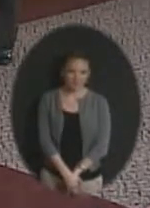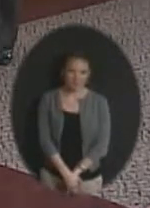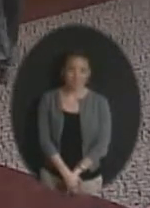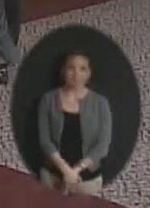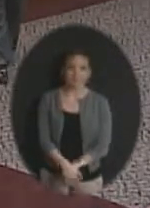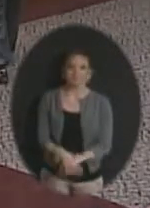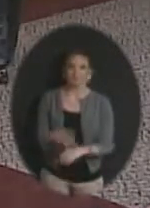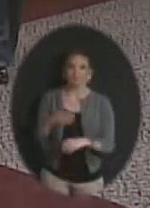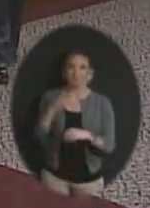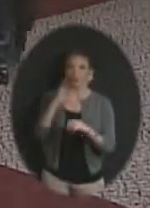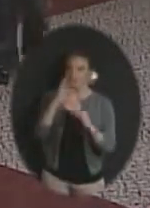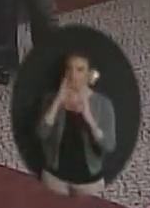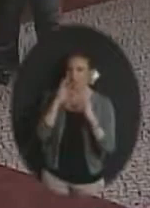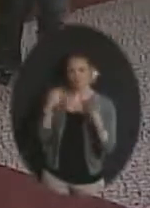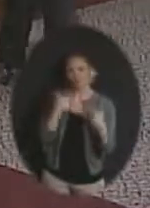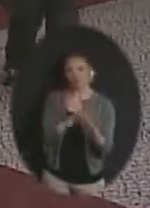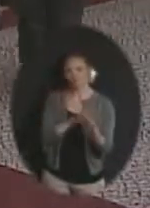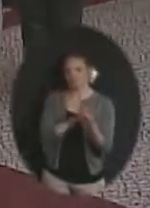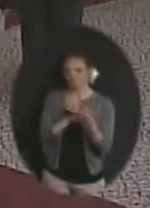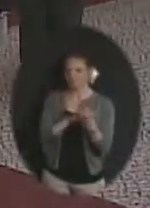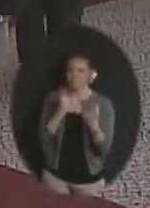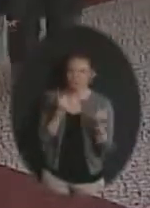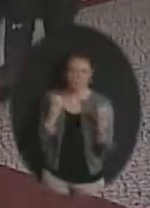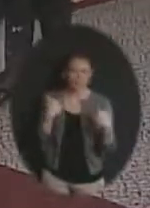Thank you for all you do for the Olathe Public Schools.